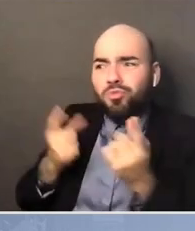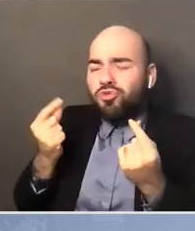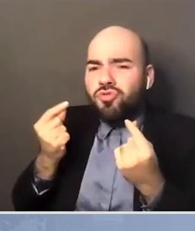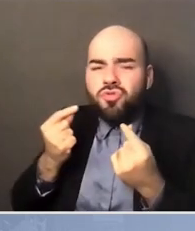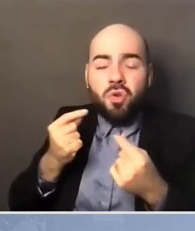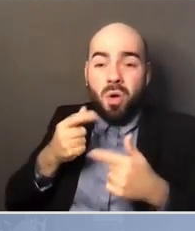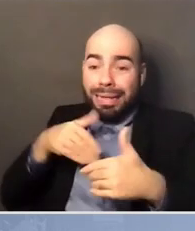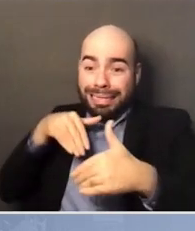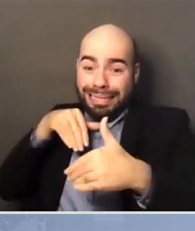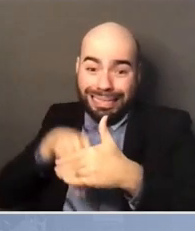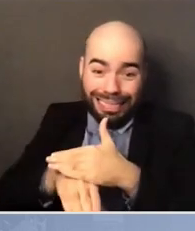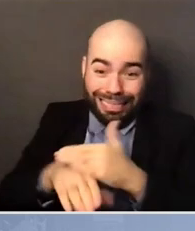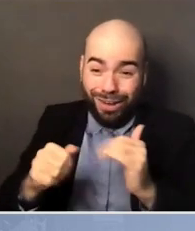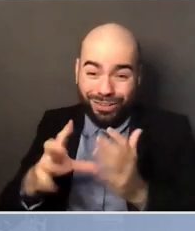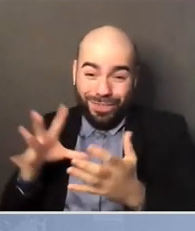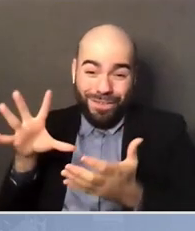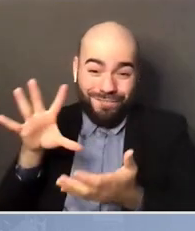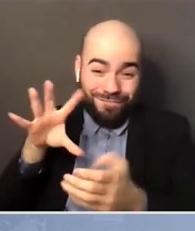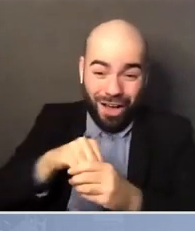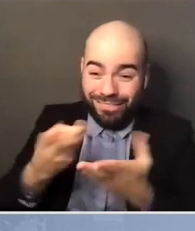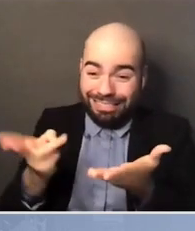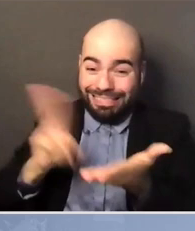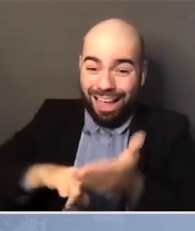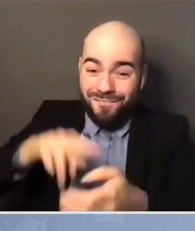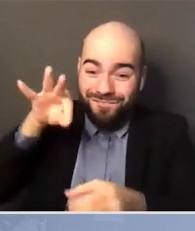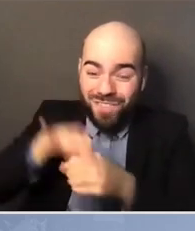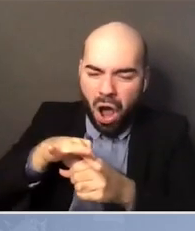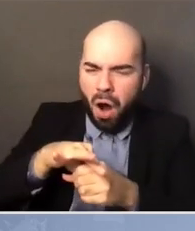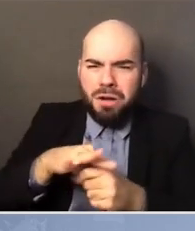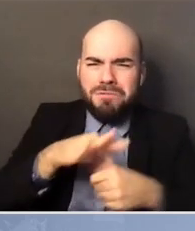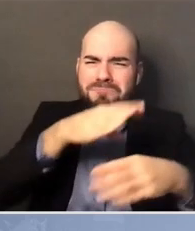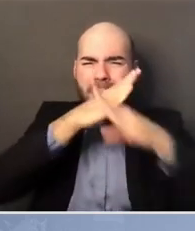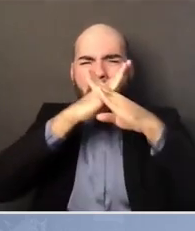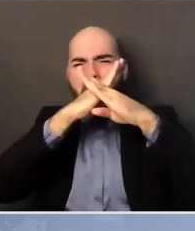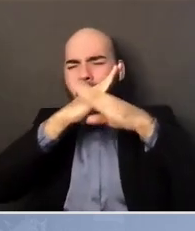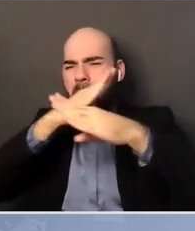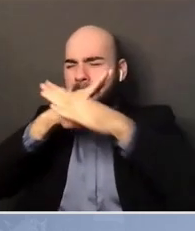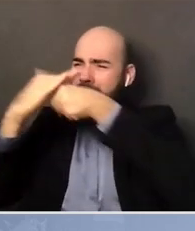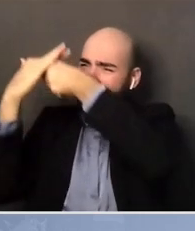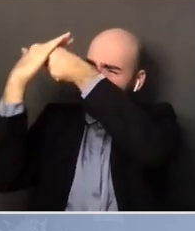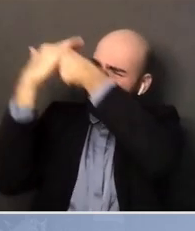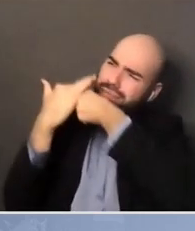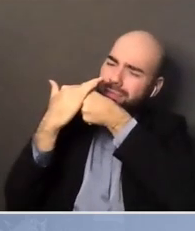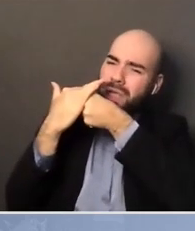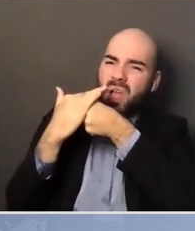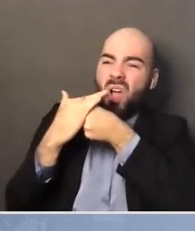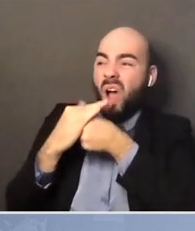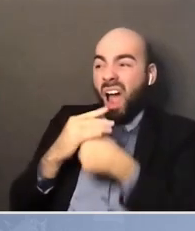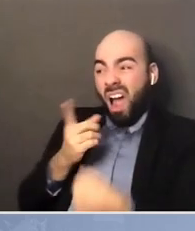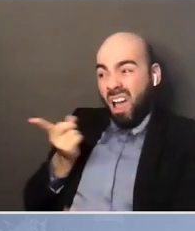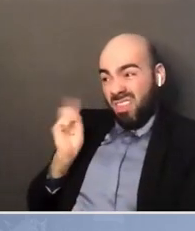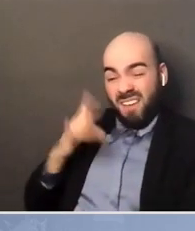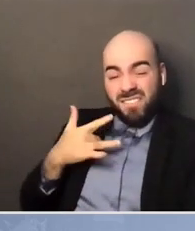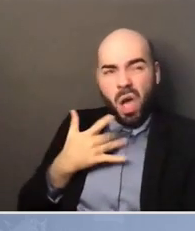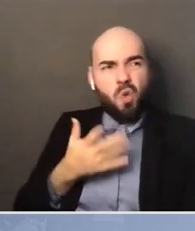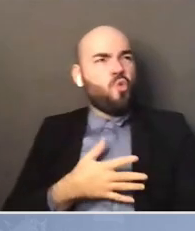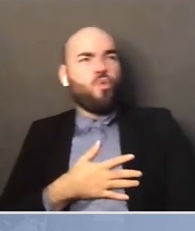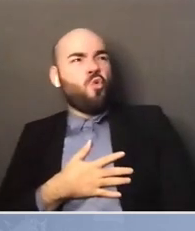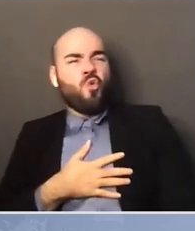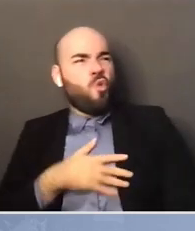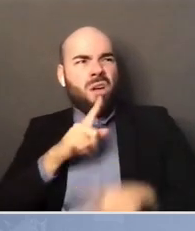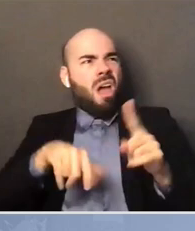And they're looking around and they're saying, it's not possible. Anything's going to change. Jim Crow's been in place for